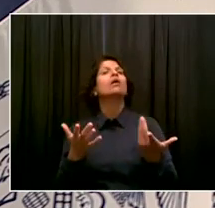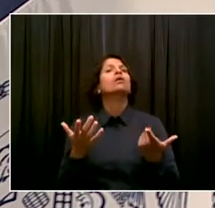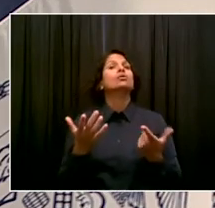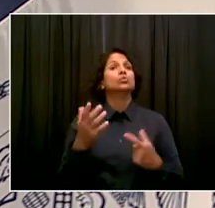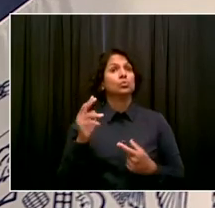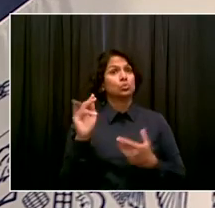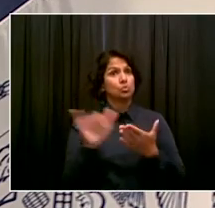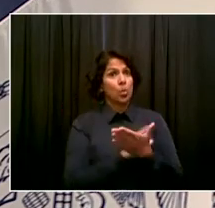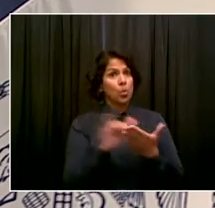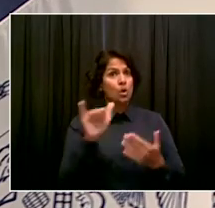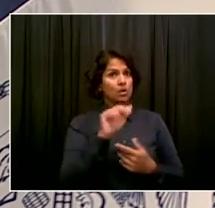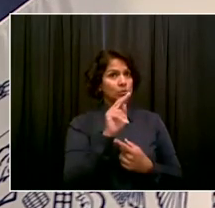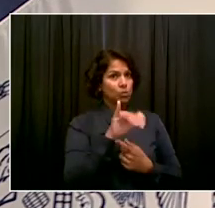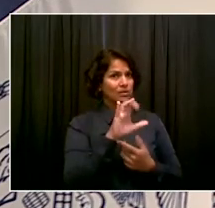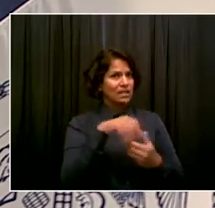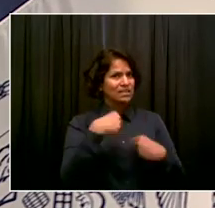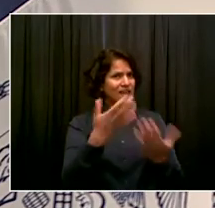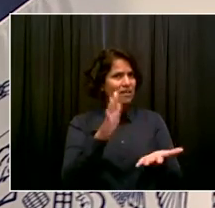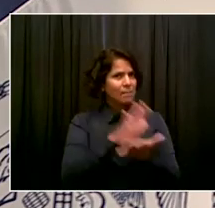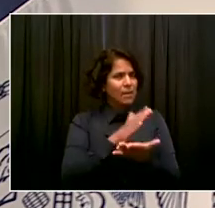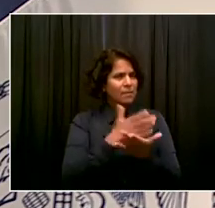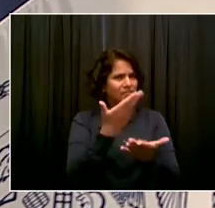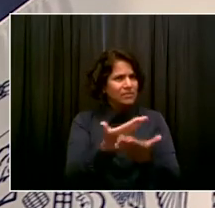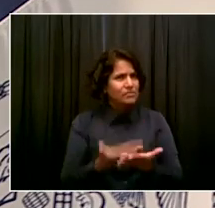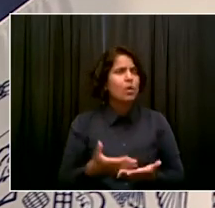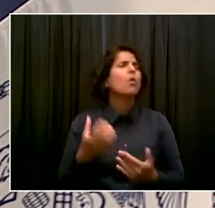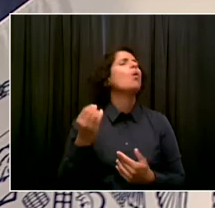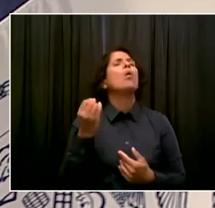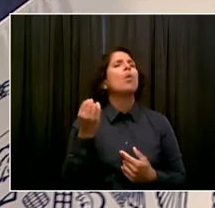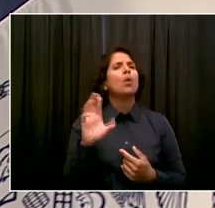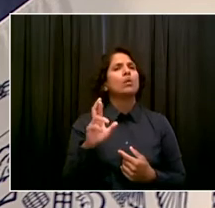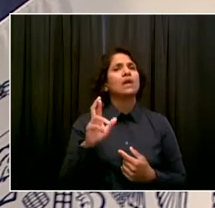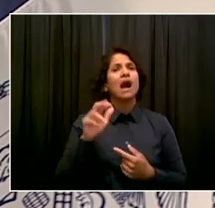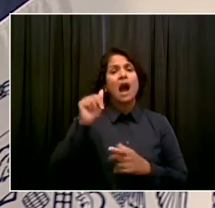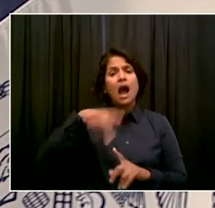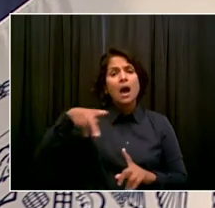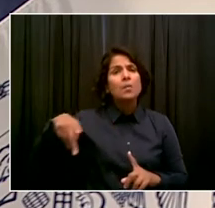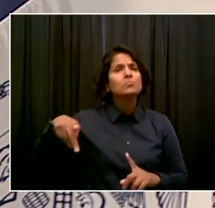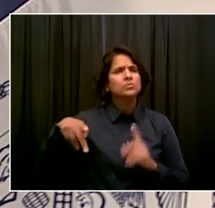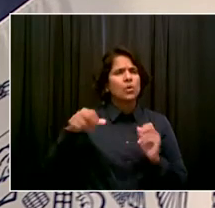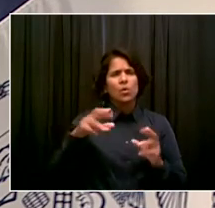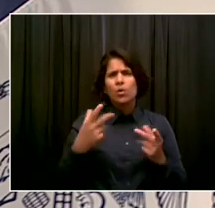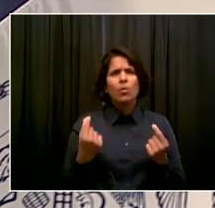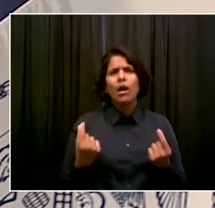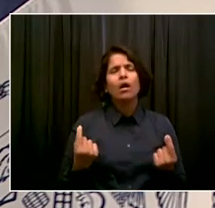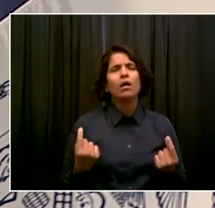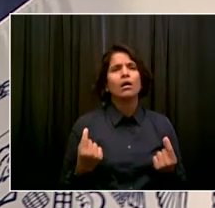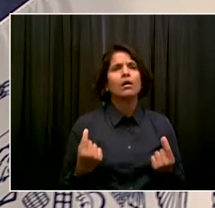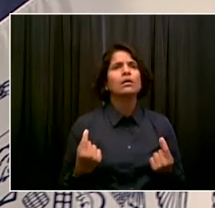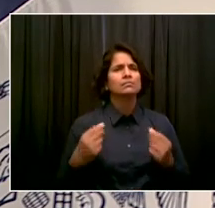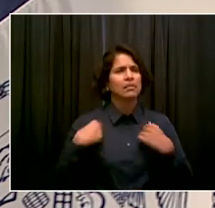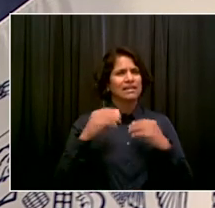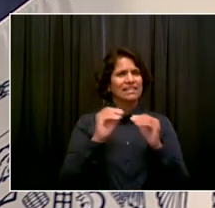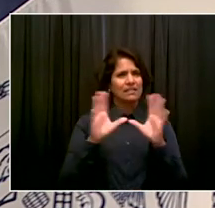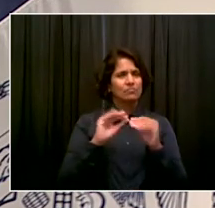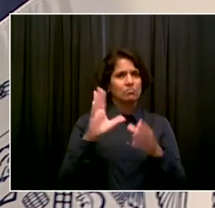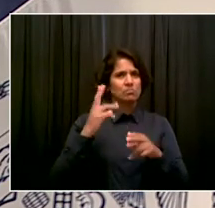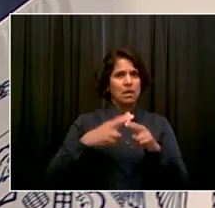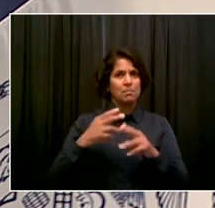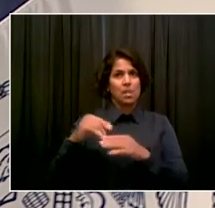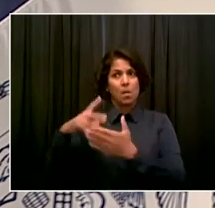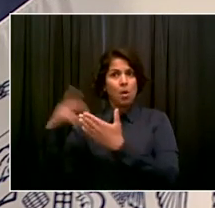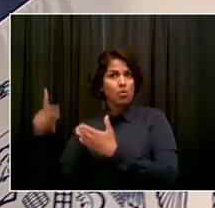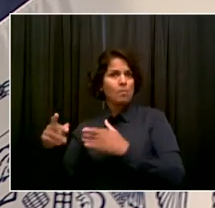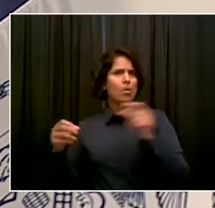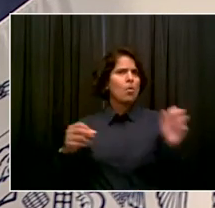document, some specific pass regarding admission into businesses? Yeah, James, this is a